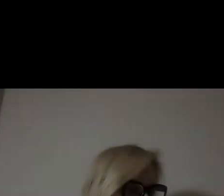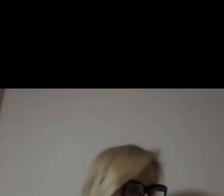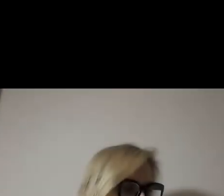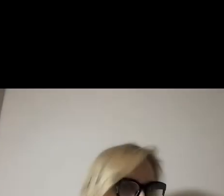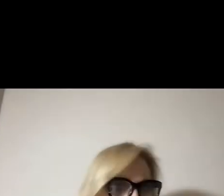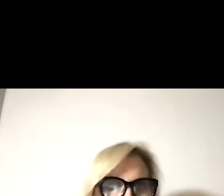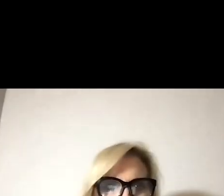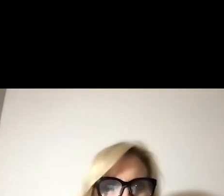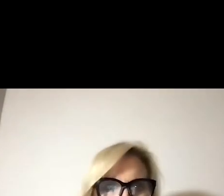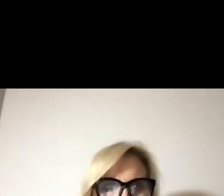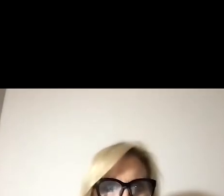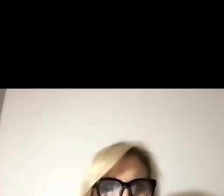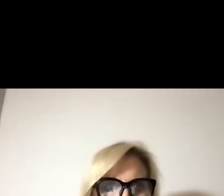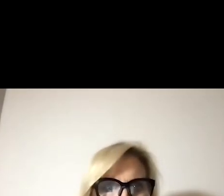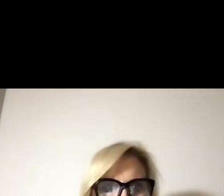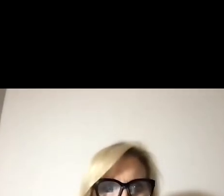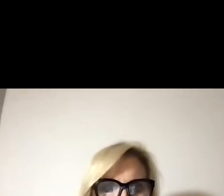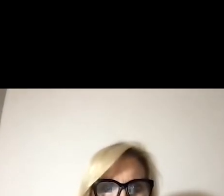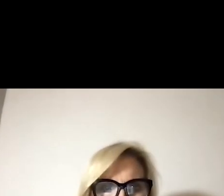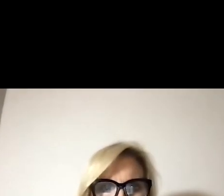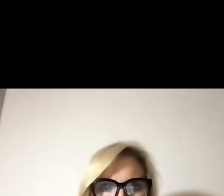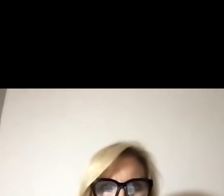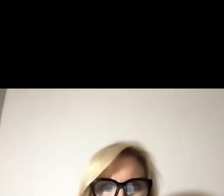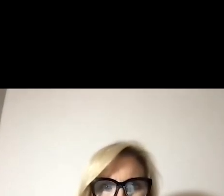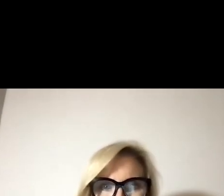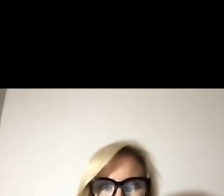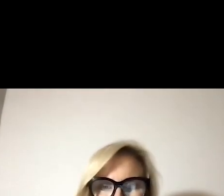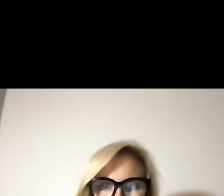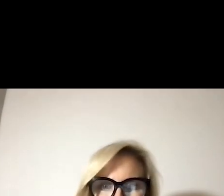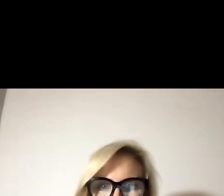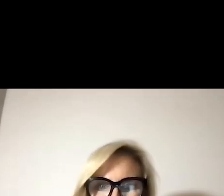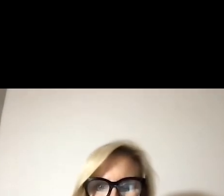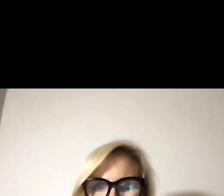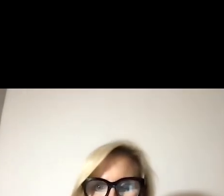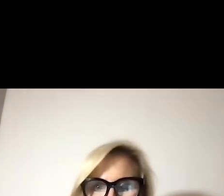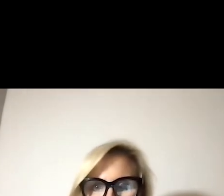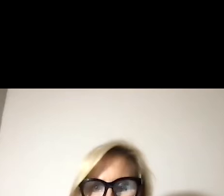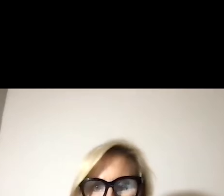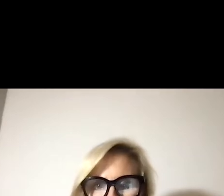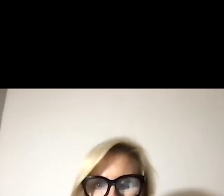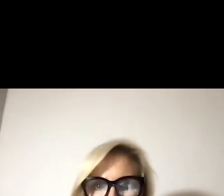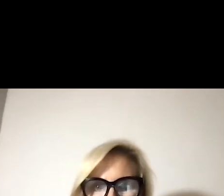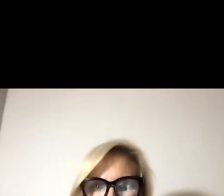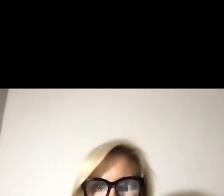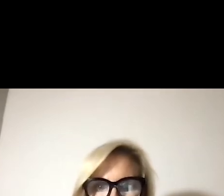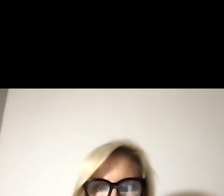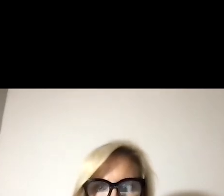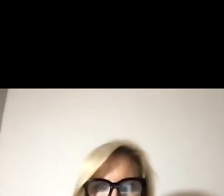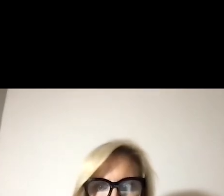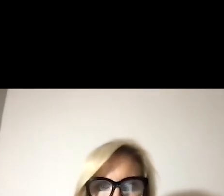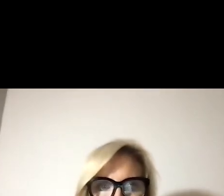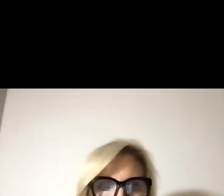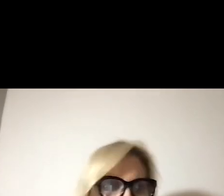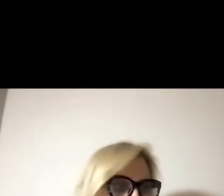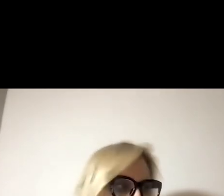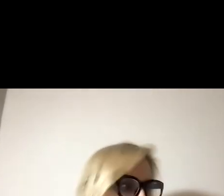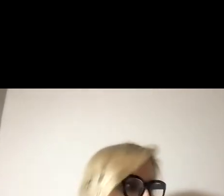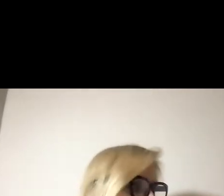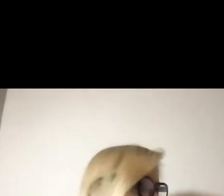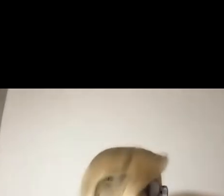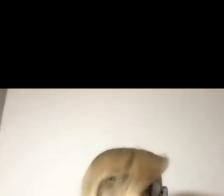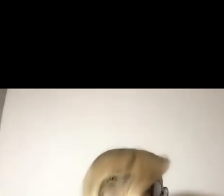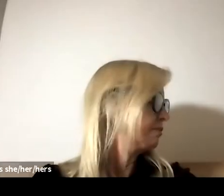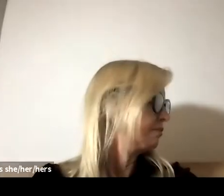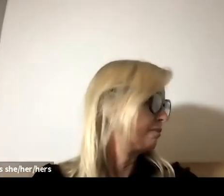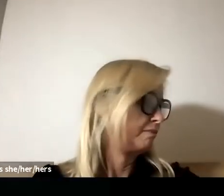good evening everyone i'm kate ford president of the board and we have concluded closed session this evening it is tuesday november 16th